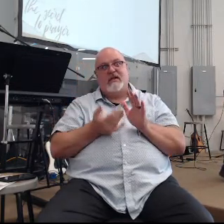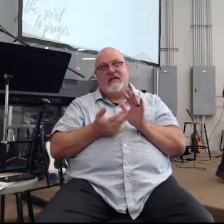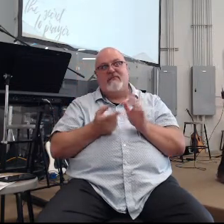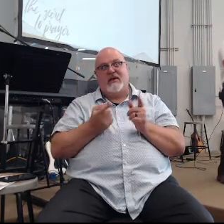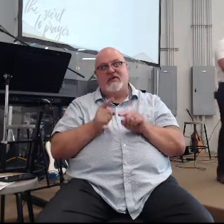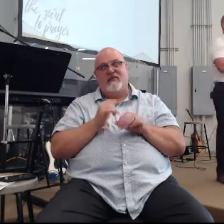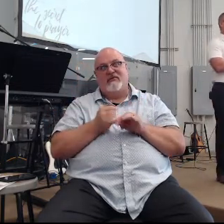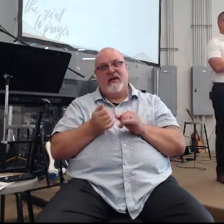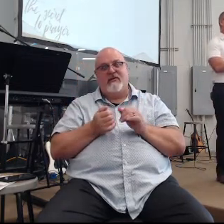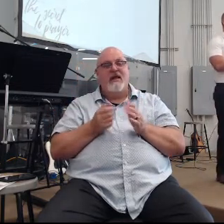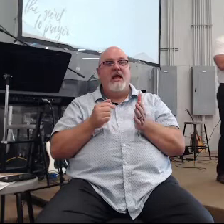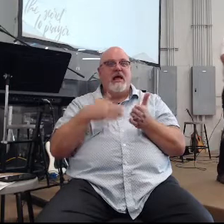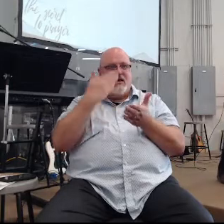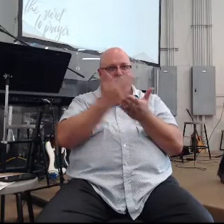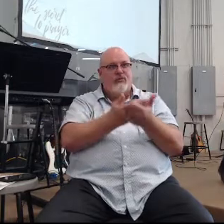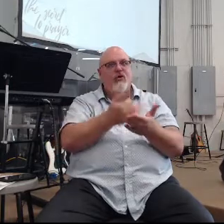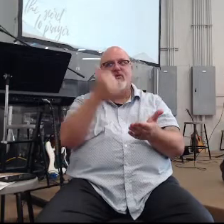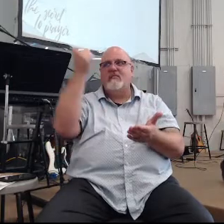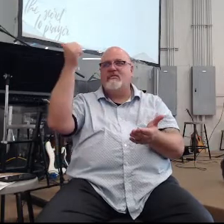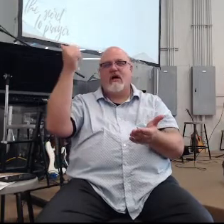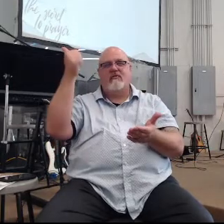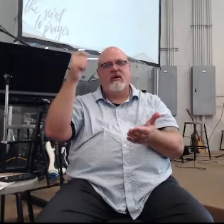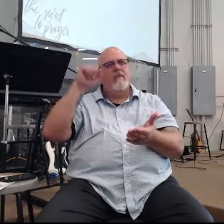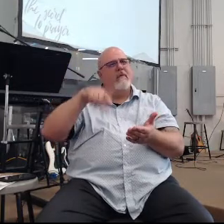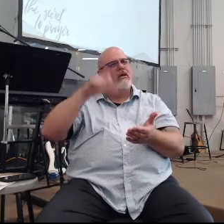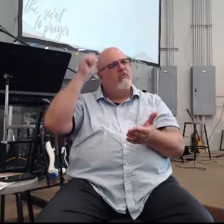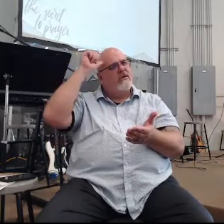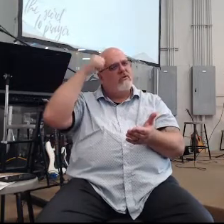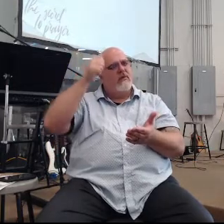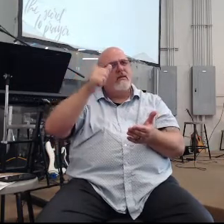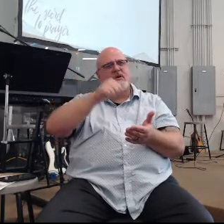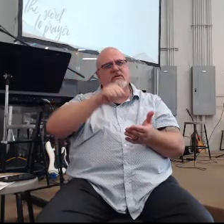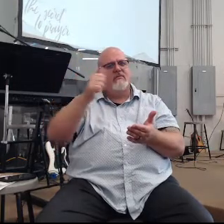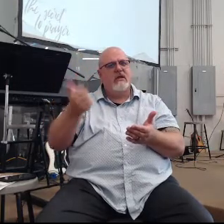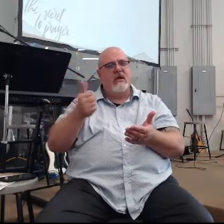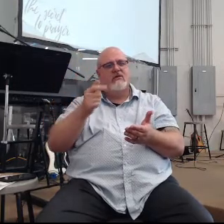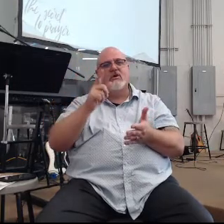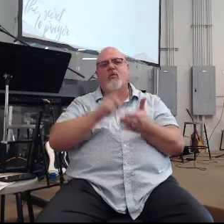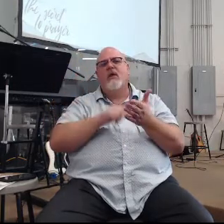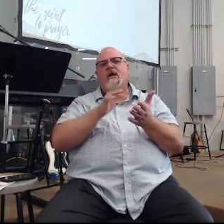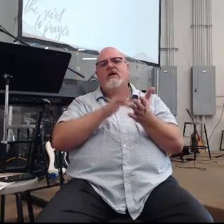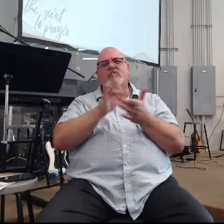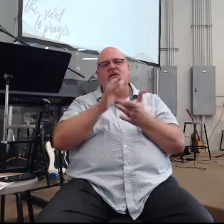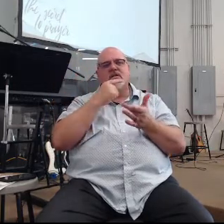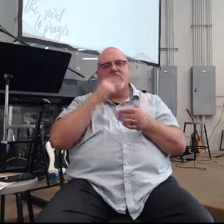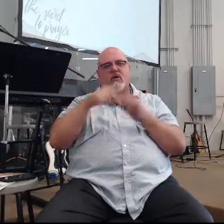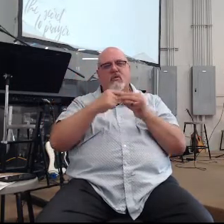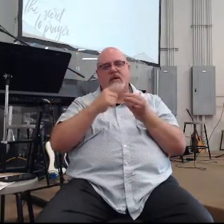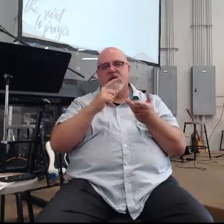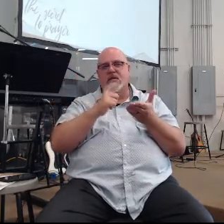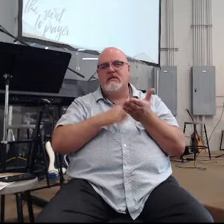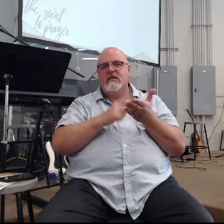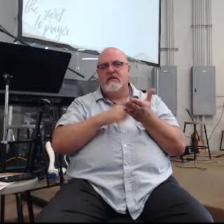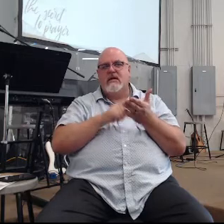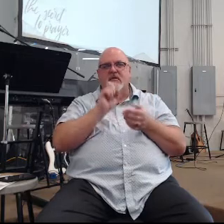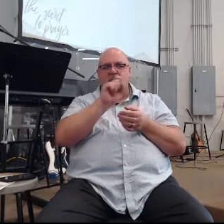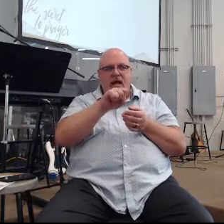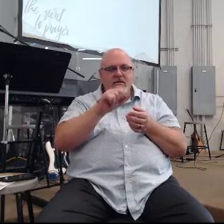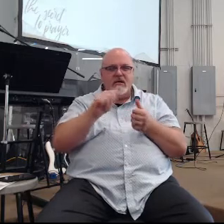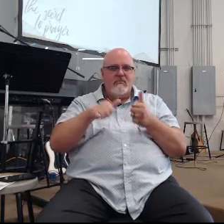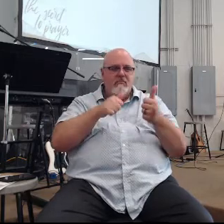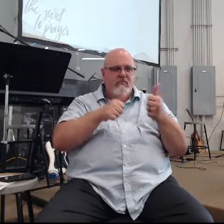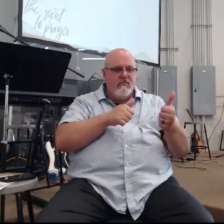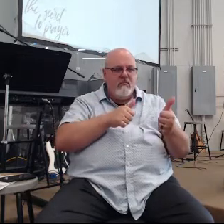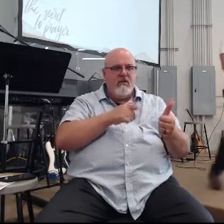how he's going to prove himself but you got to remember something else what did Jesus say when he was talking to the people that were following him